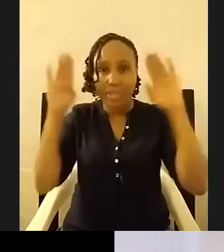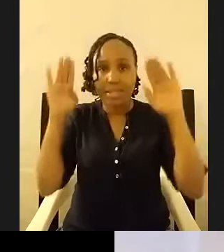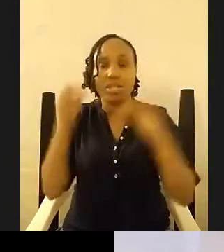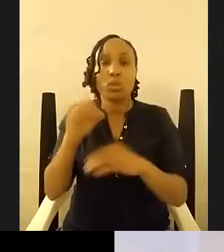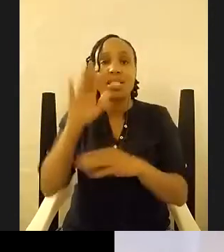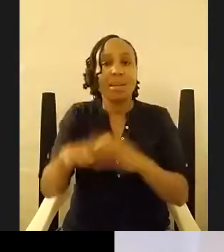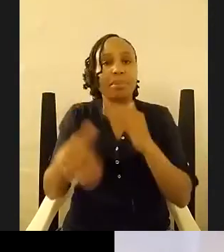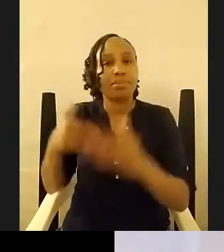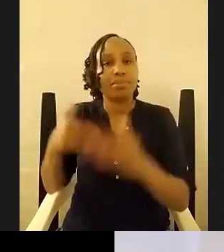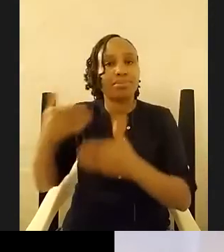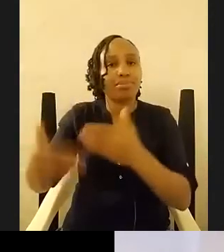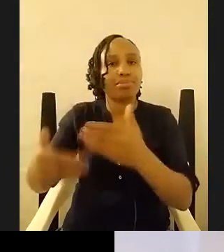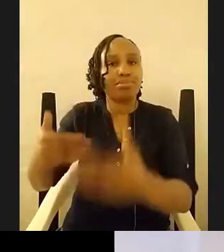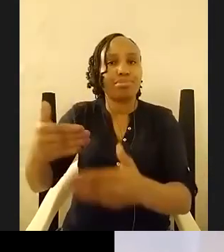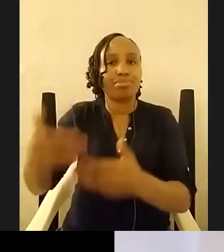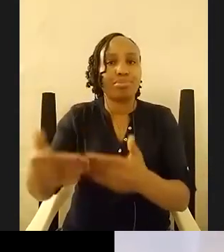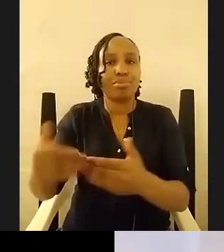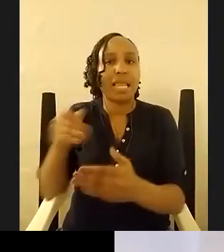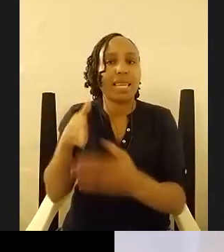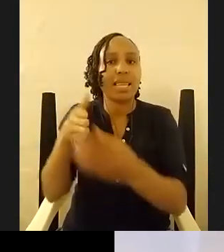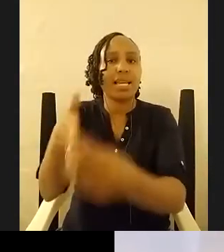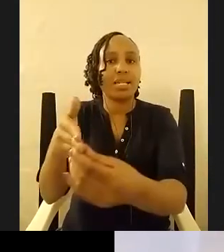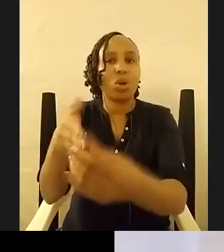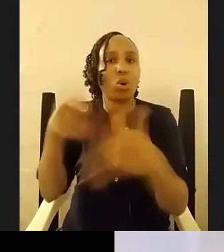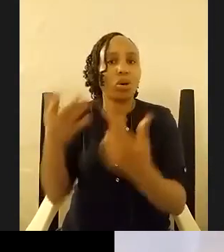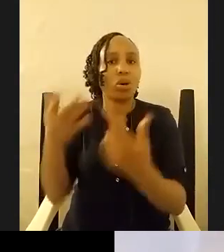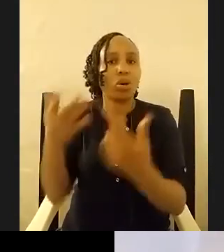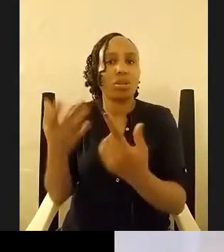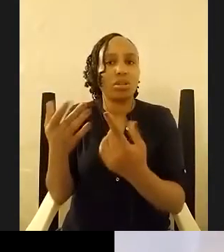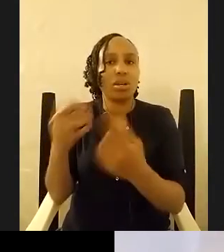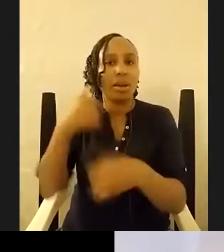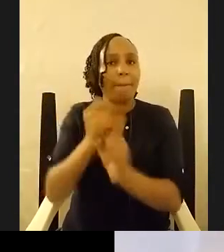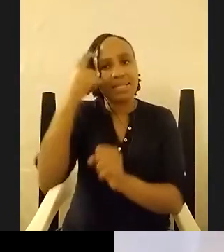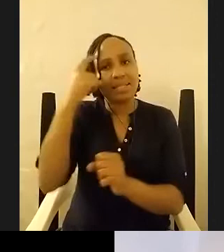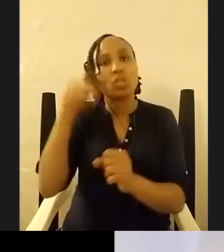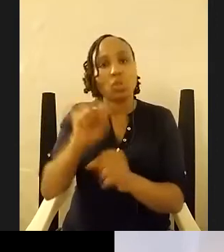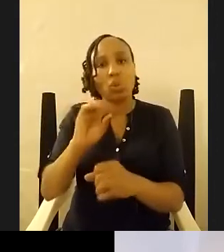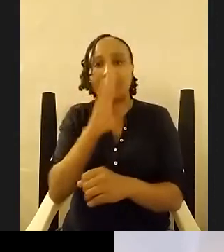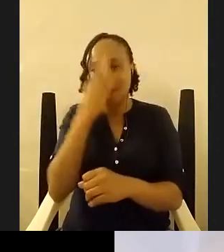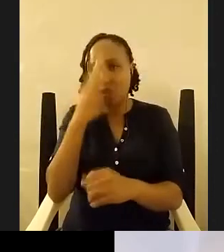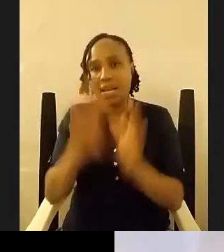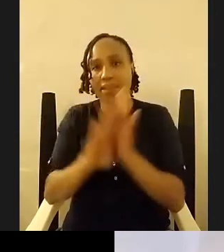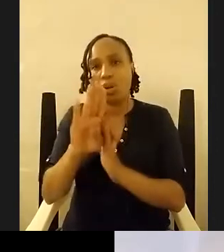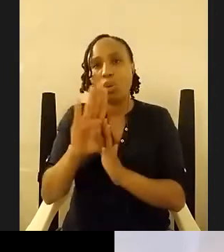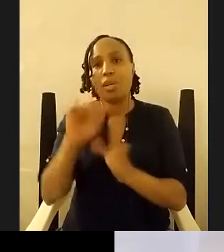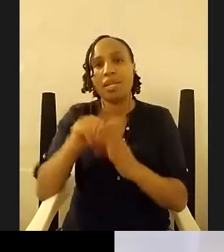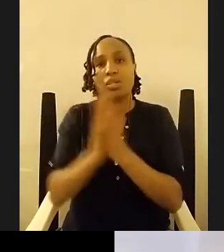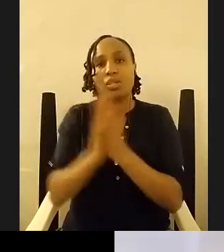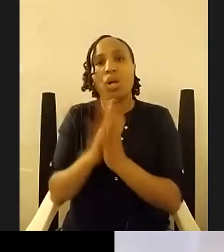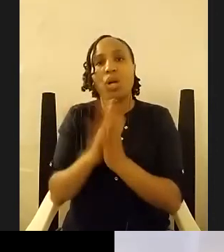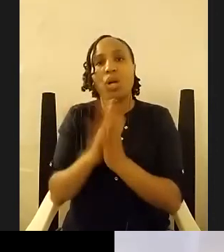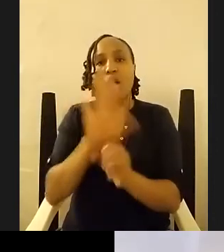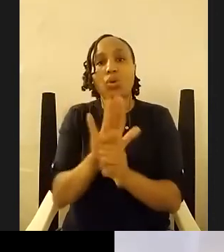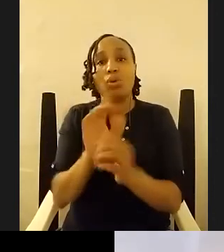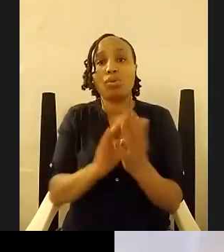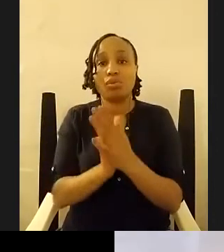yeah do those make sense and so those doubts that i i developed in the story and i think a lot of writing for me is problem solving addressing